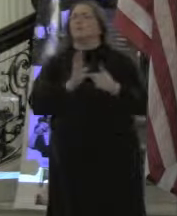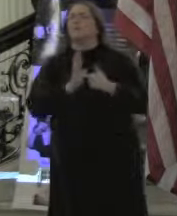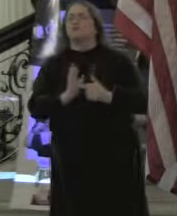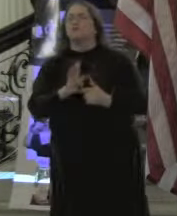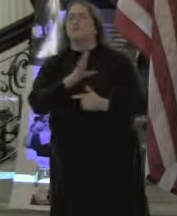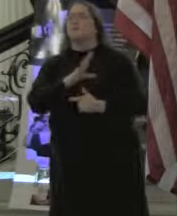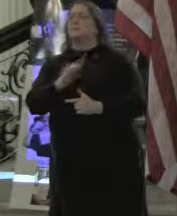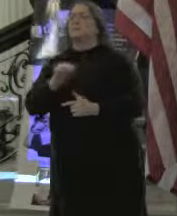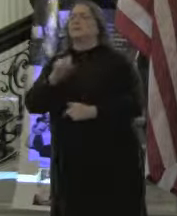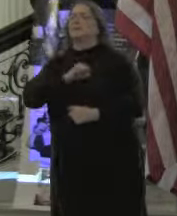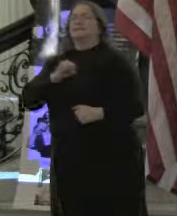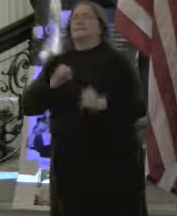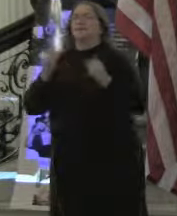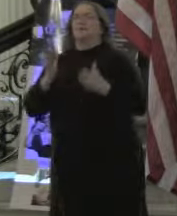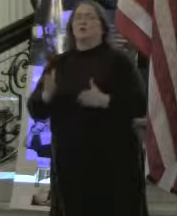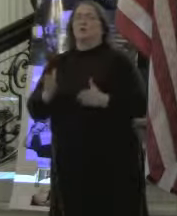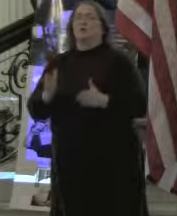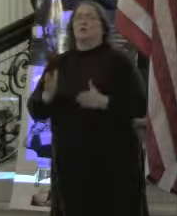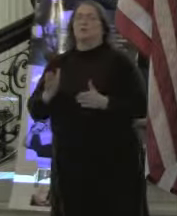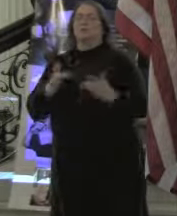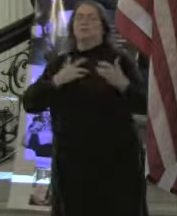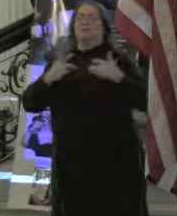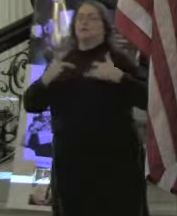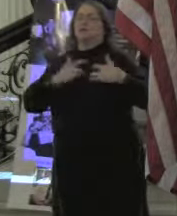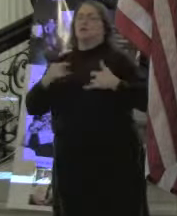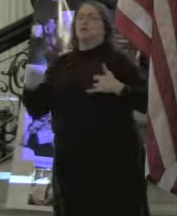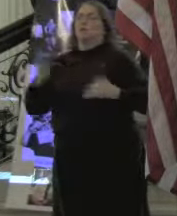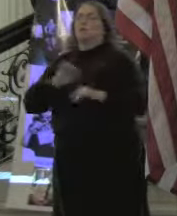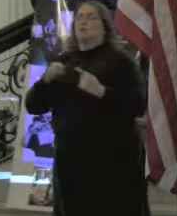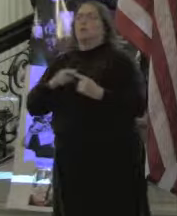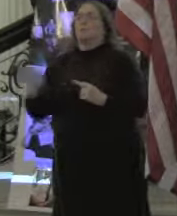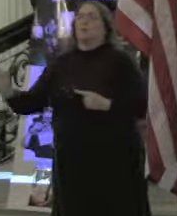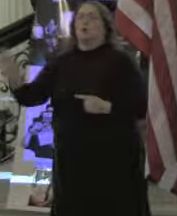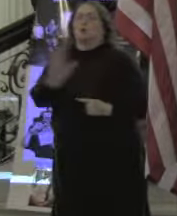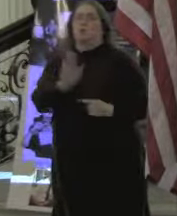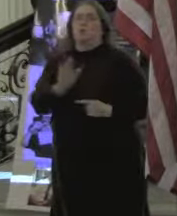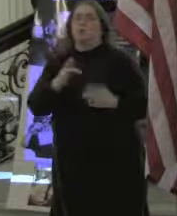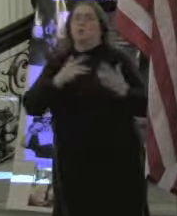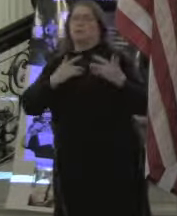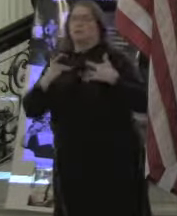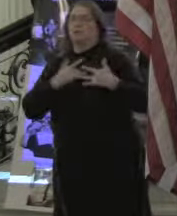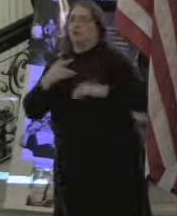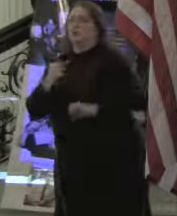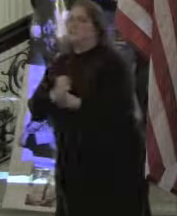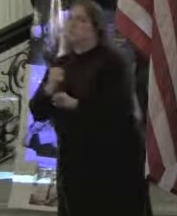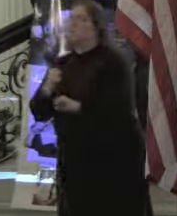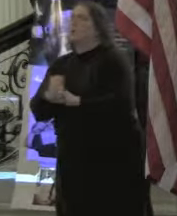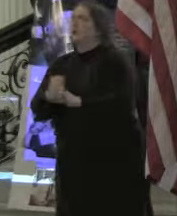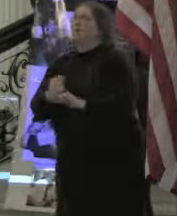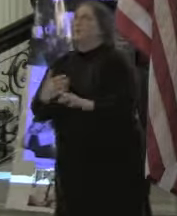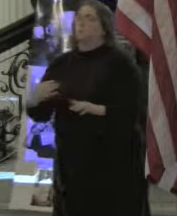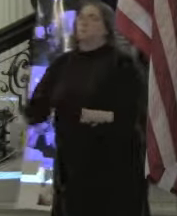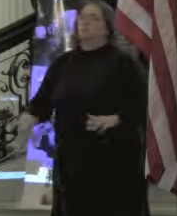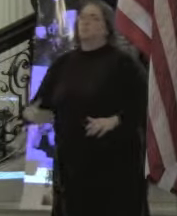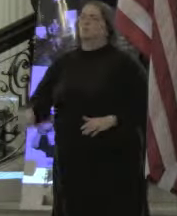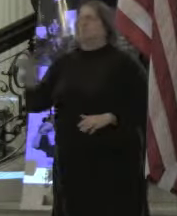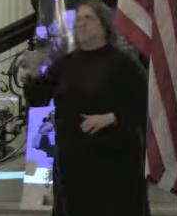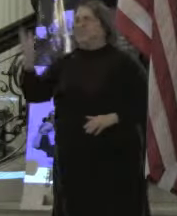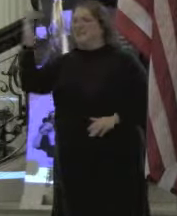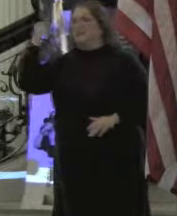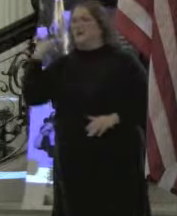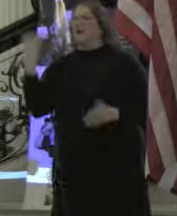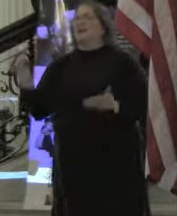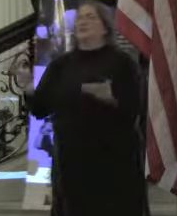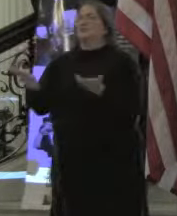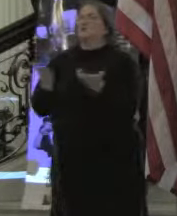this issue and the issues you care about. They have been tremendously supportive and that's why services are still